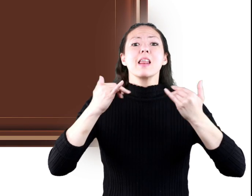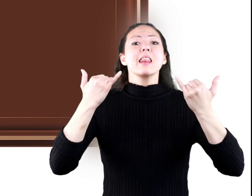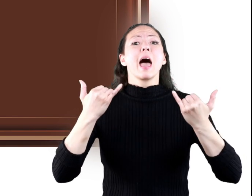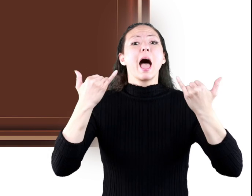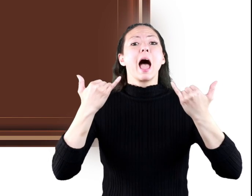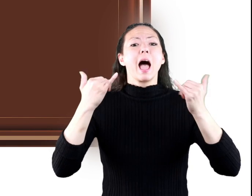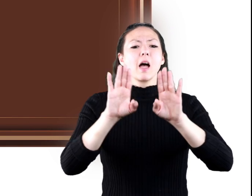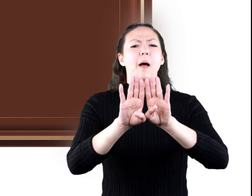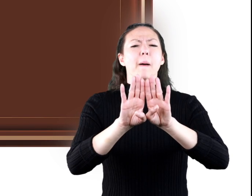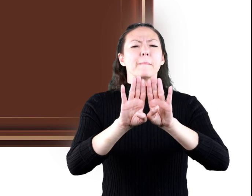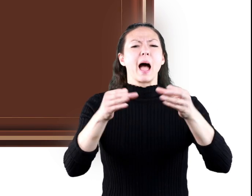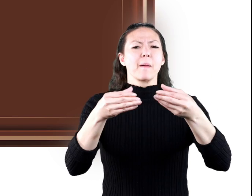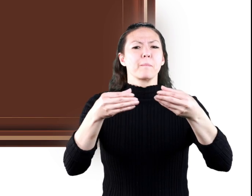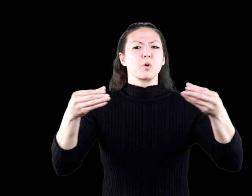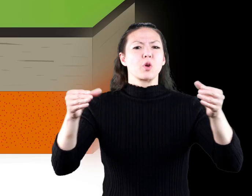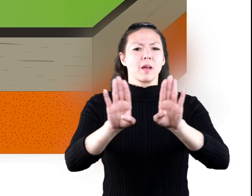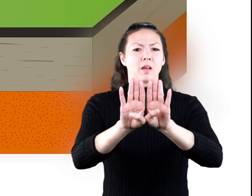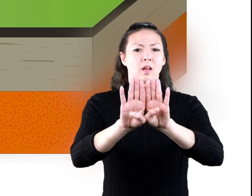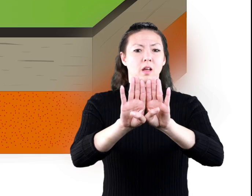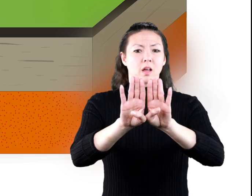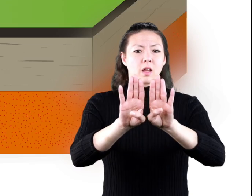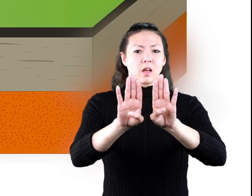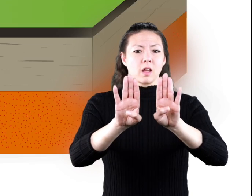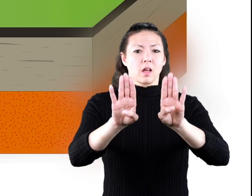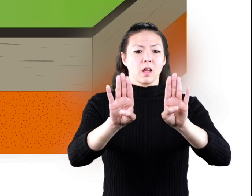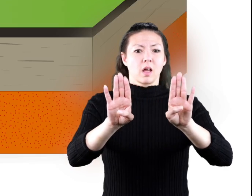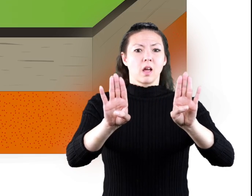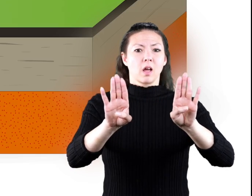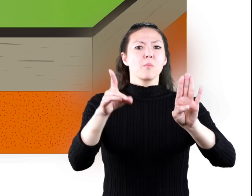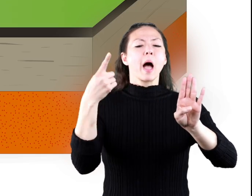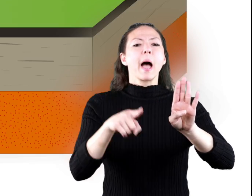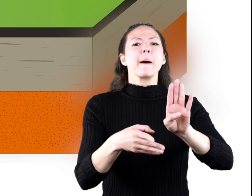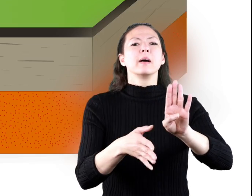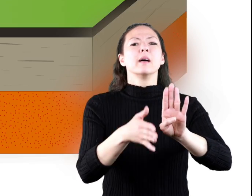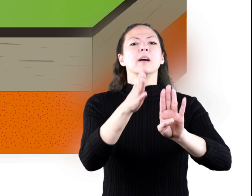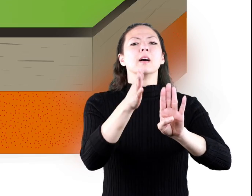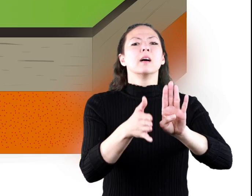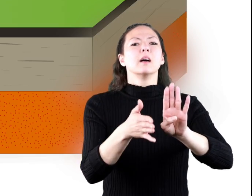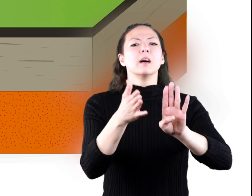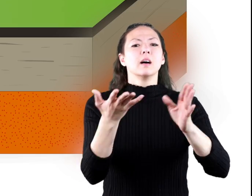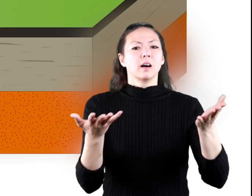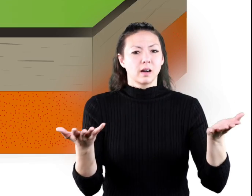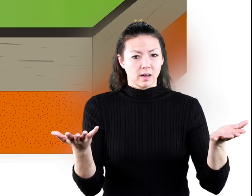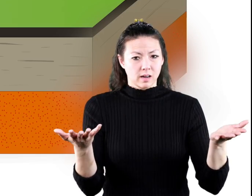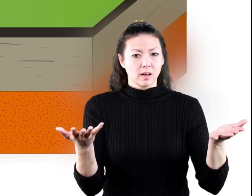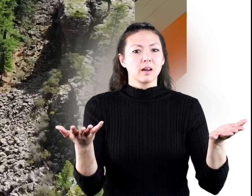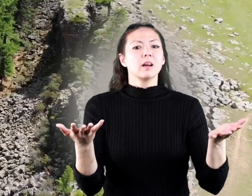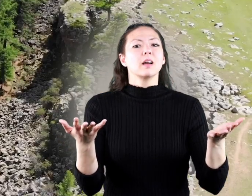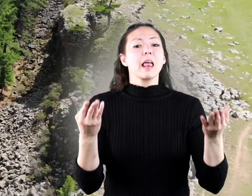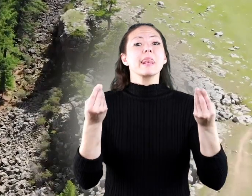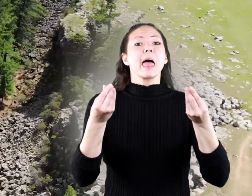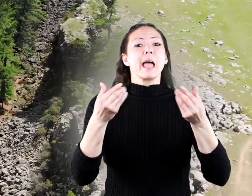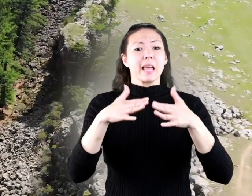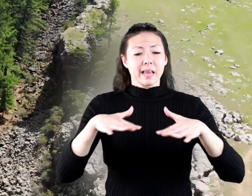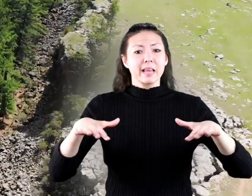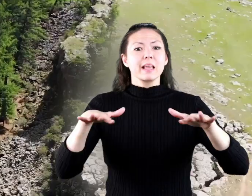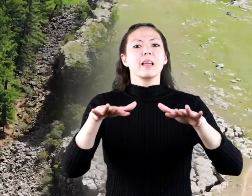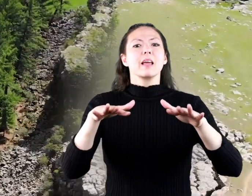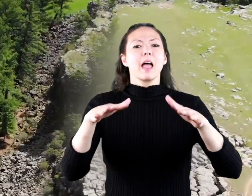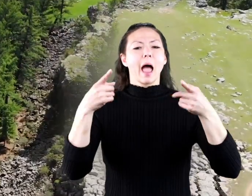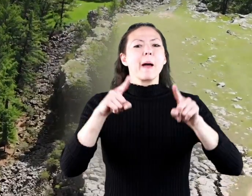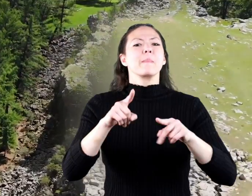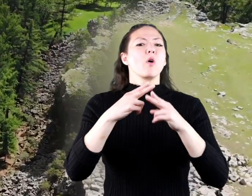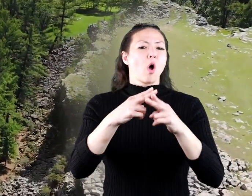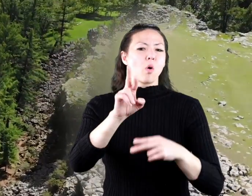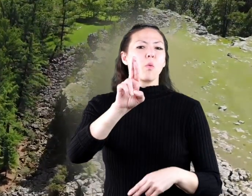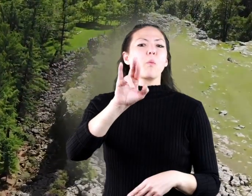and your friend pull them away from each other that's what happens when you have divergent boundaries the area of land where